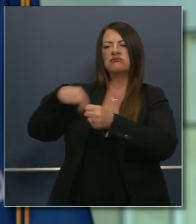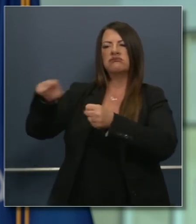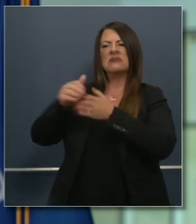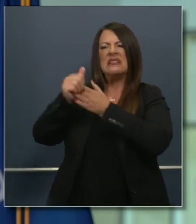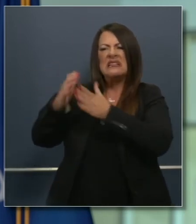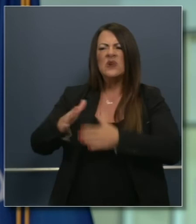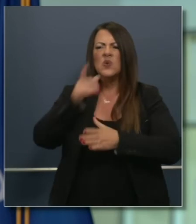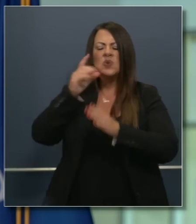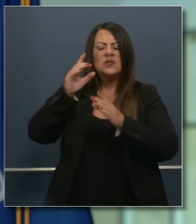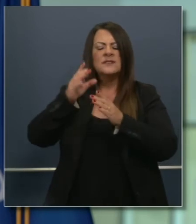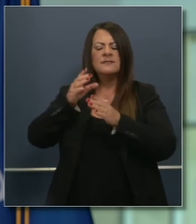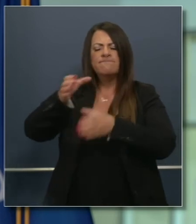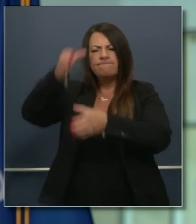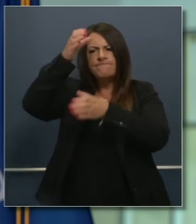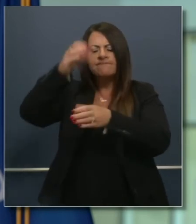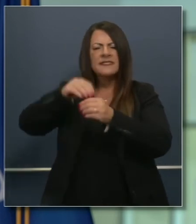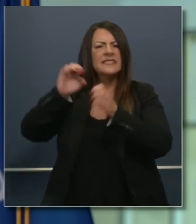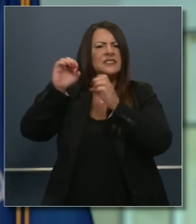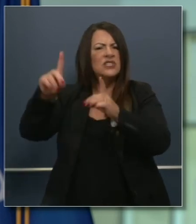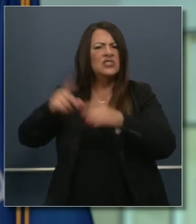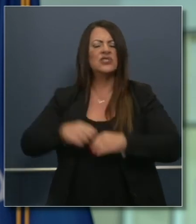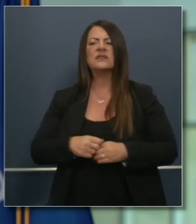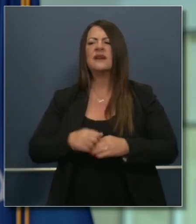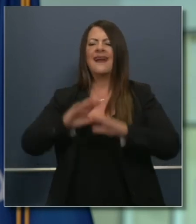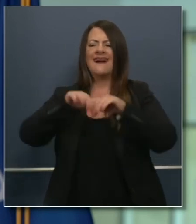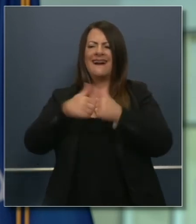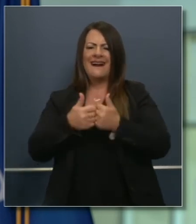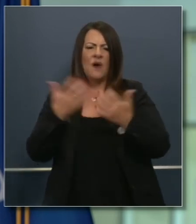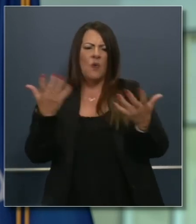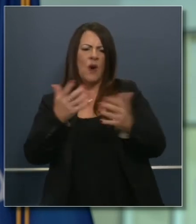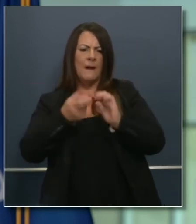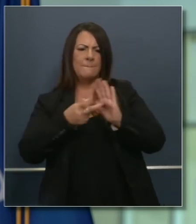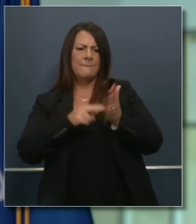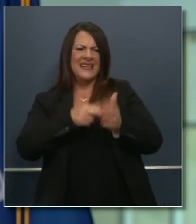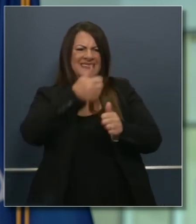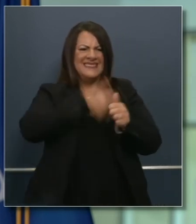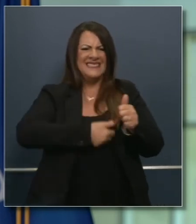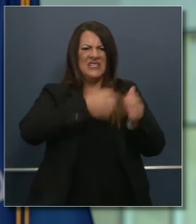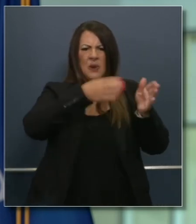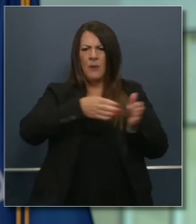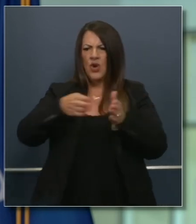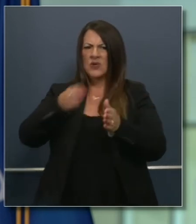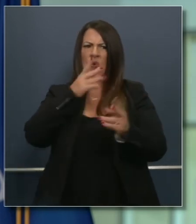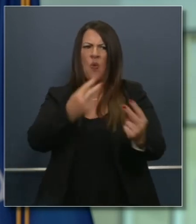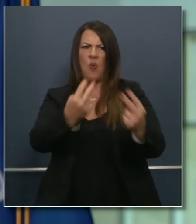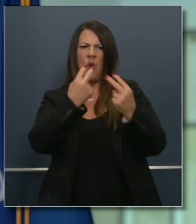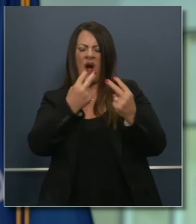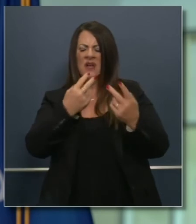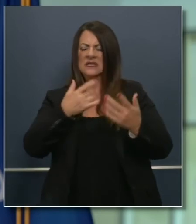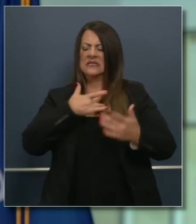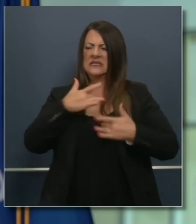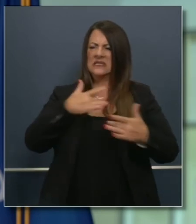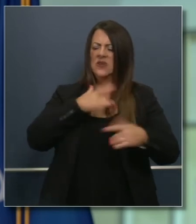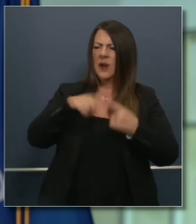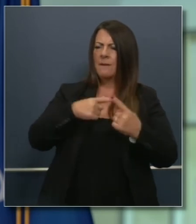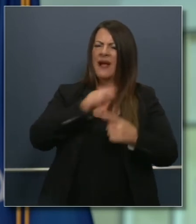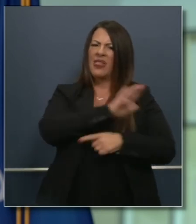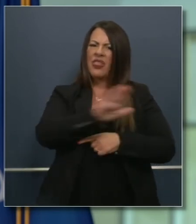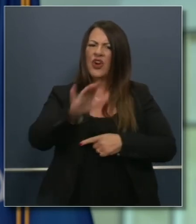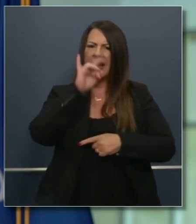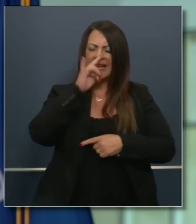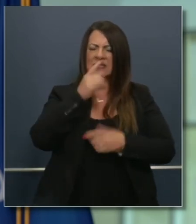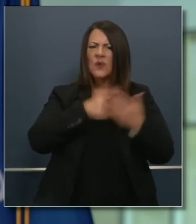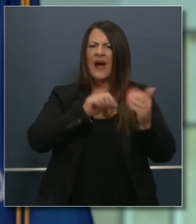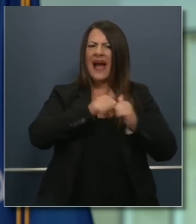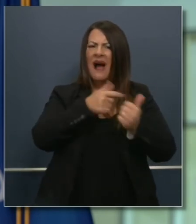participate in this conversation means something differently for each and every person watching and I'm very very cognizant of